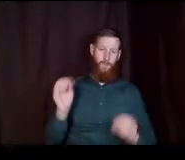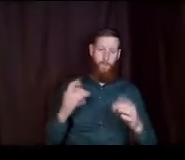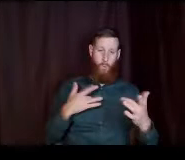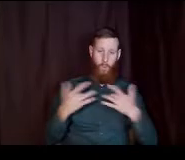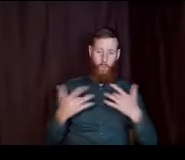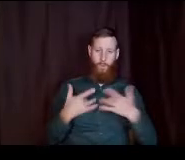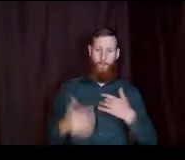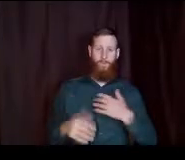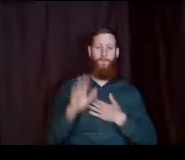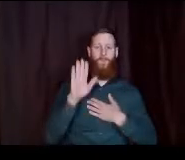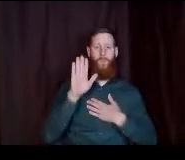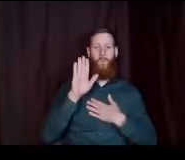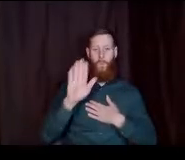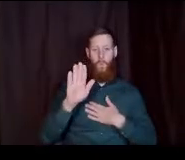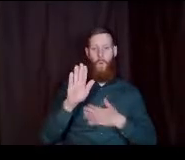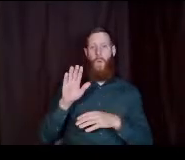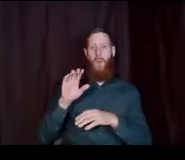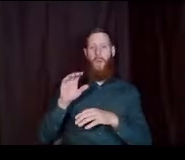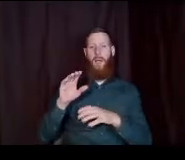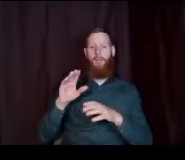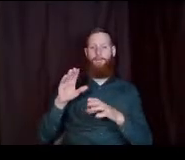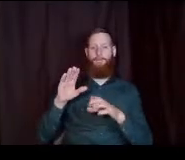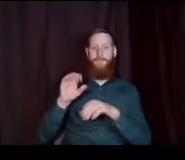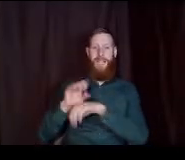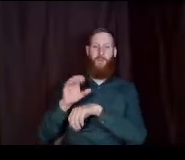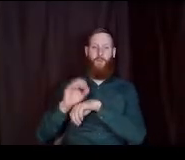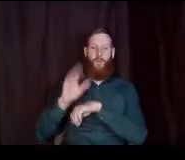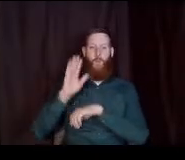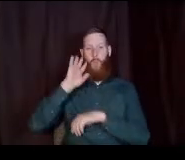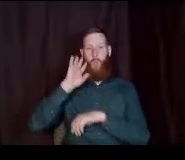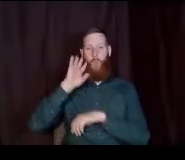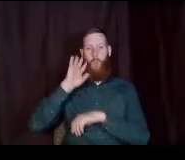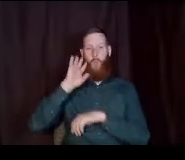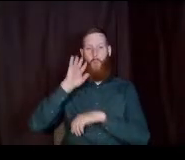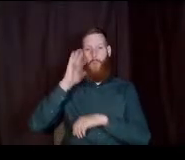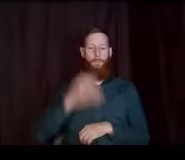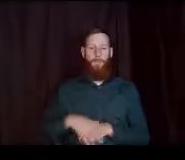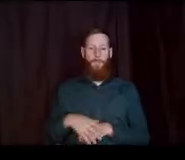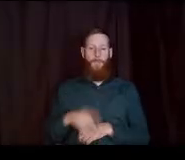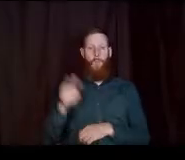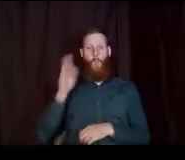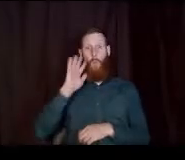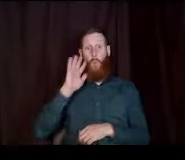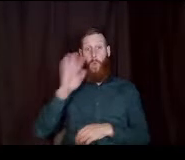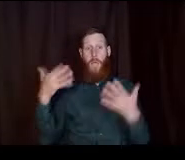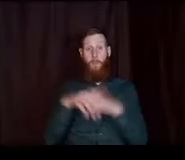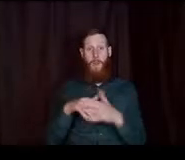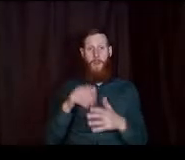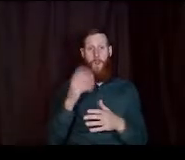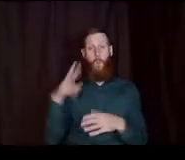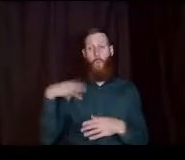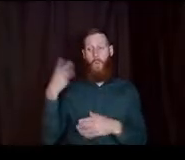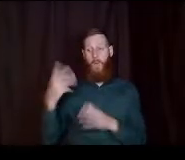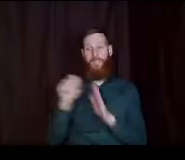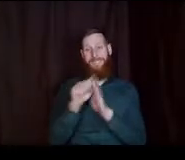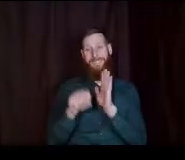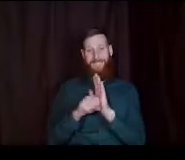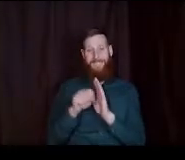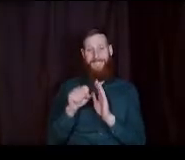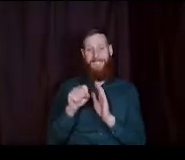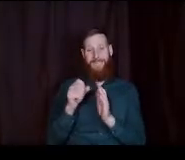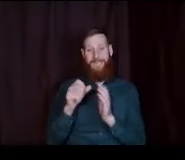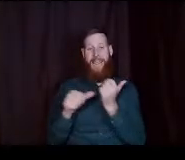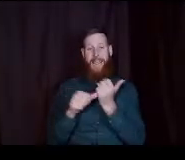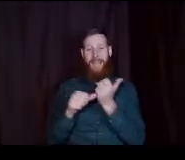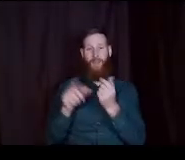council would know if you're a college-bound student this is going to combine these funds with washington state aid to cover your tuition